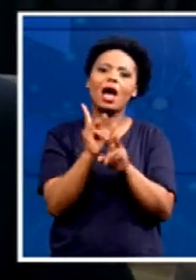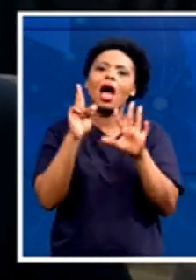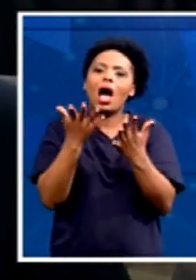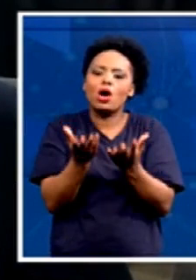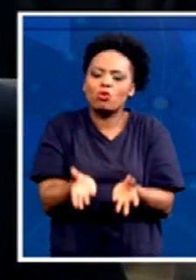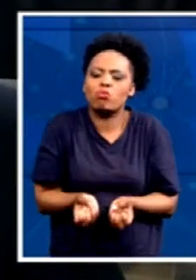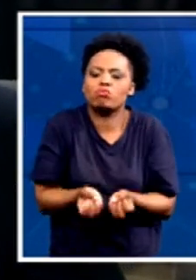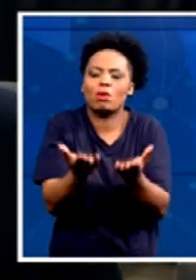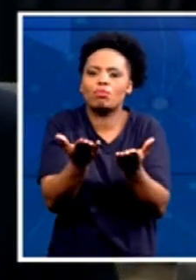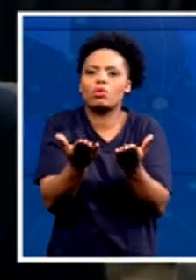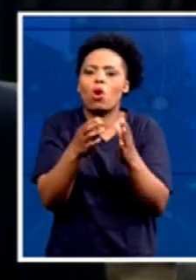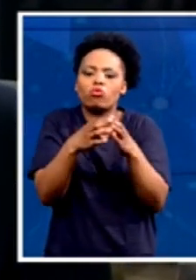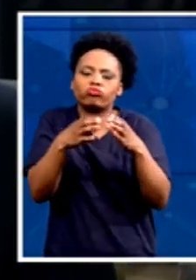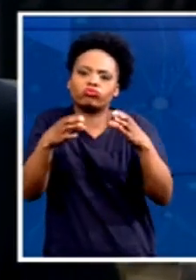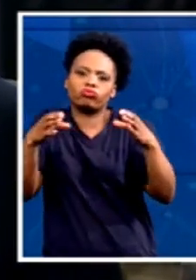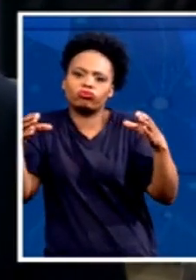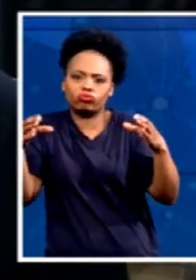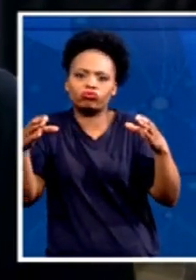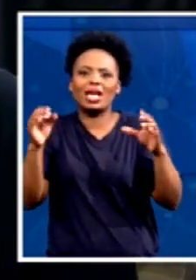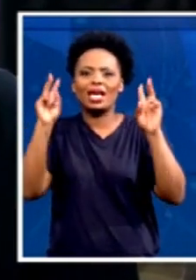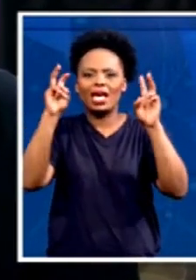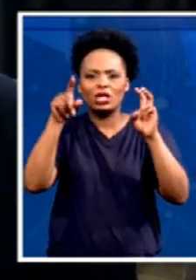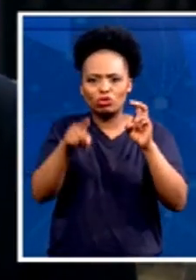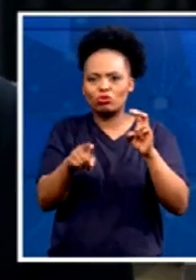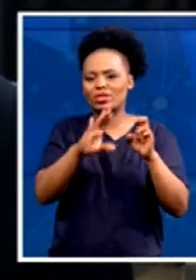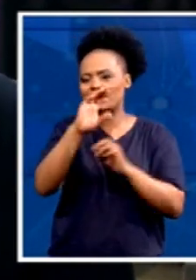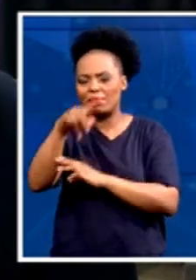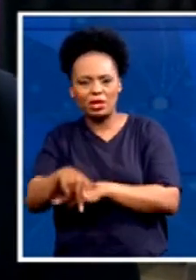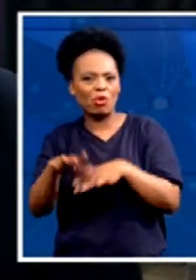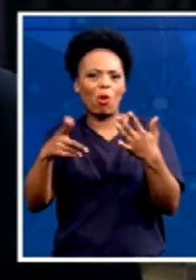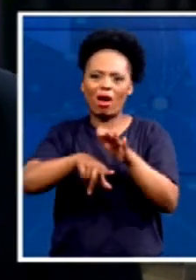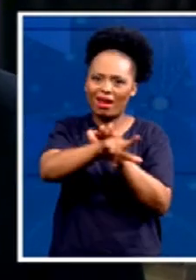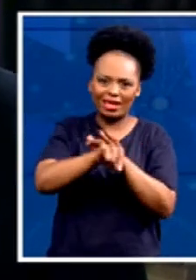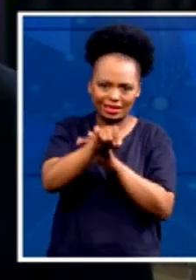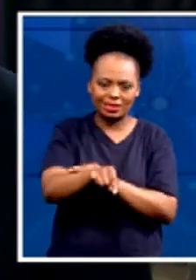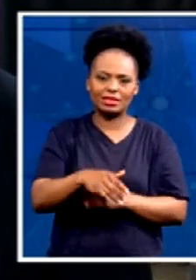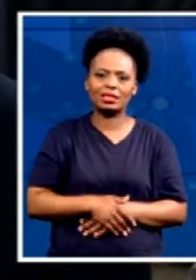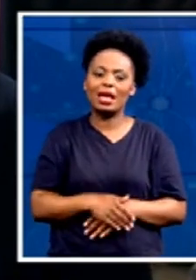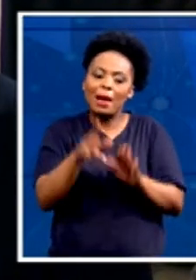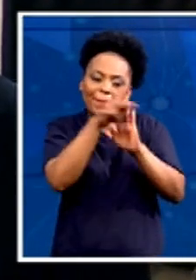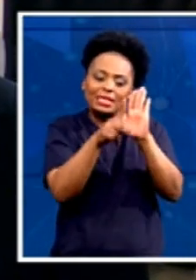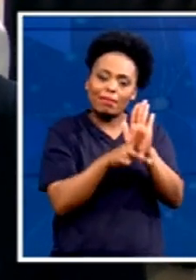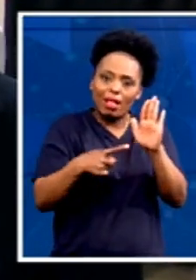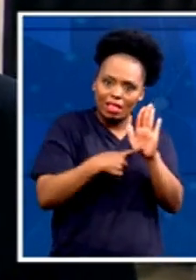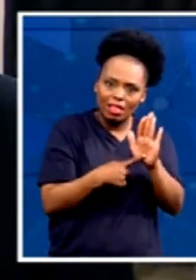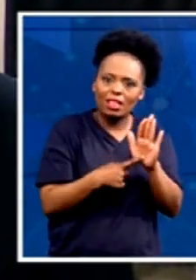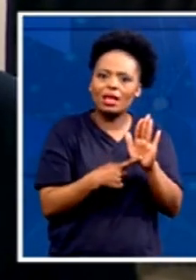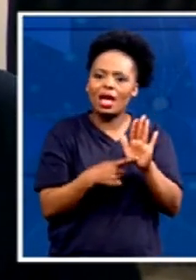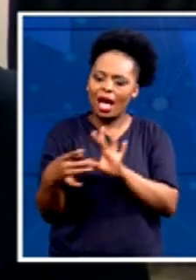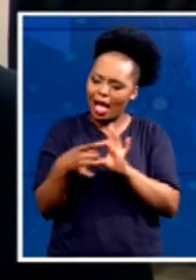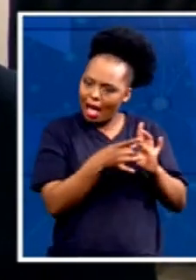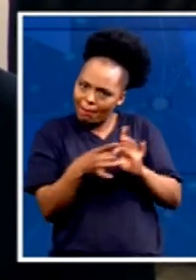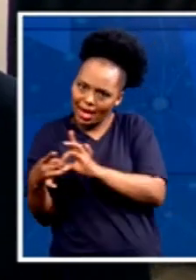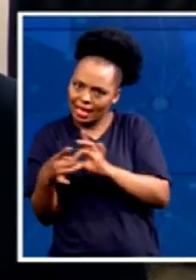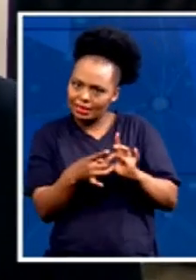city or whatever the case may be. And then those principles applies because then you say, yes, we're going to